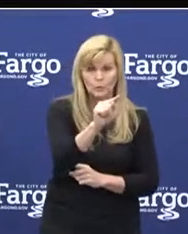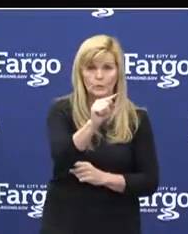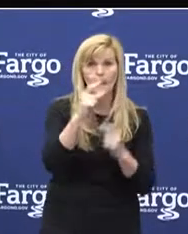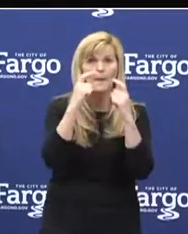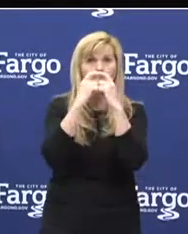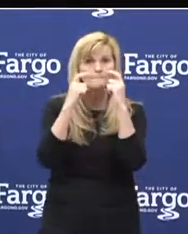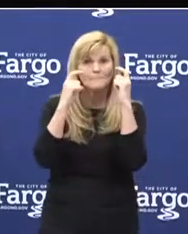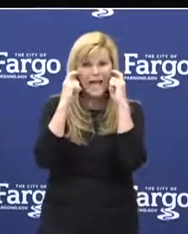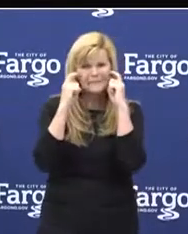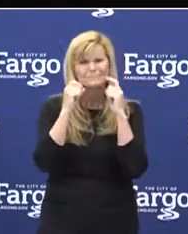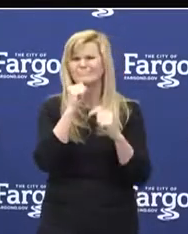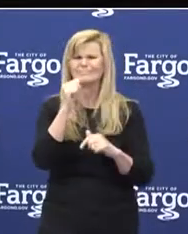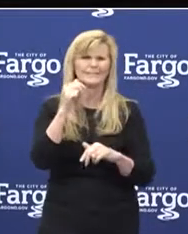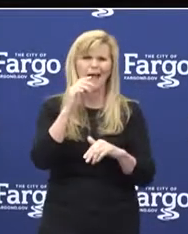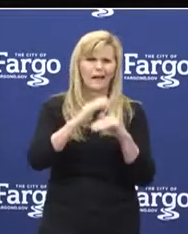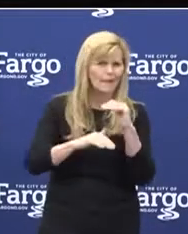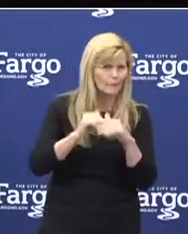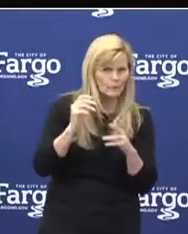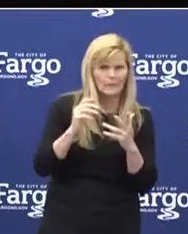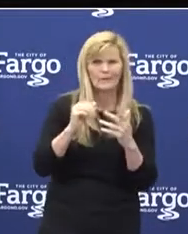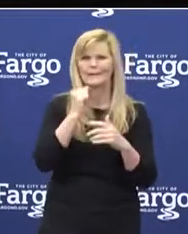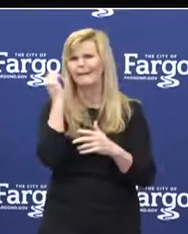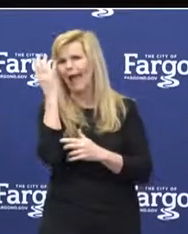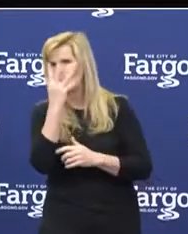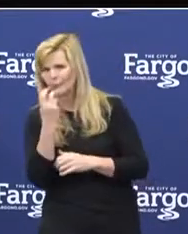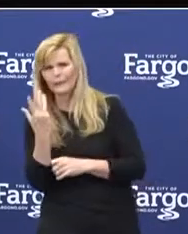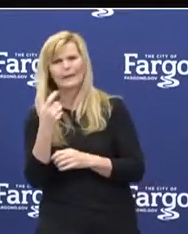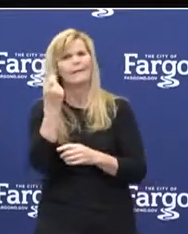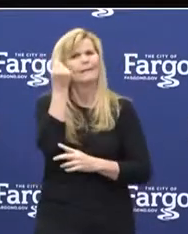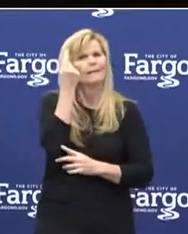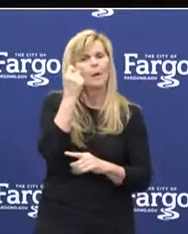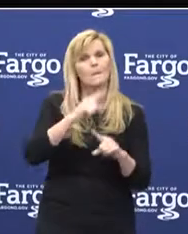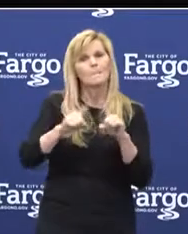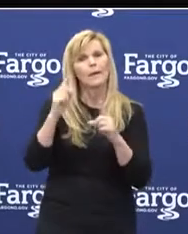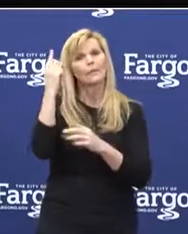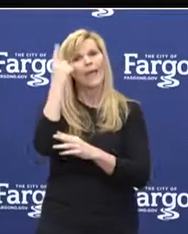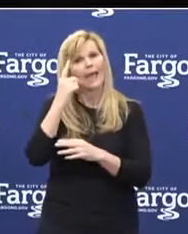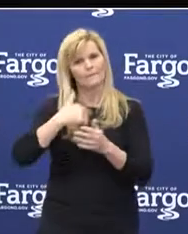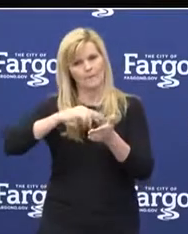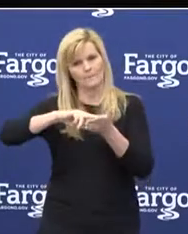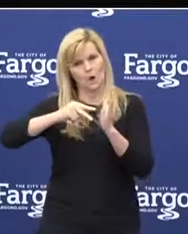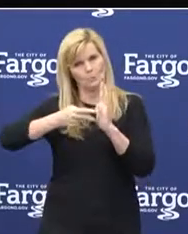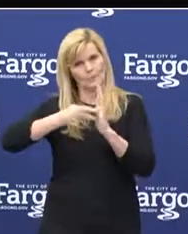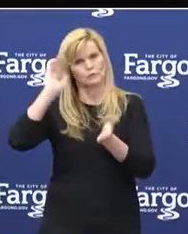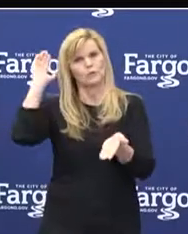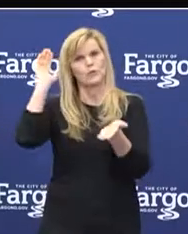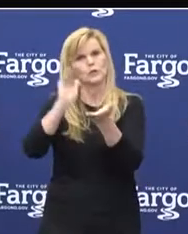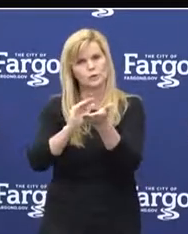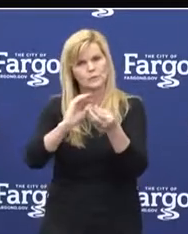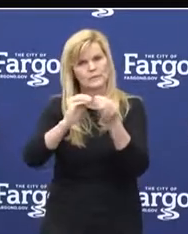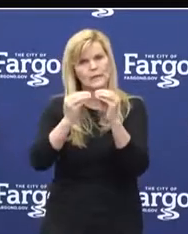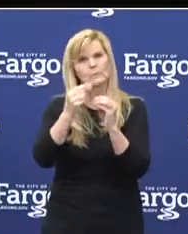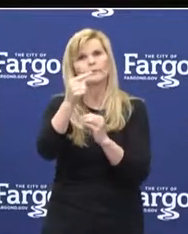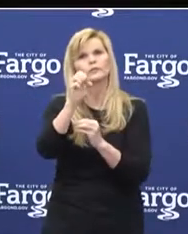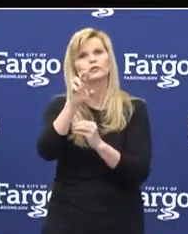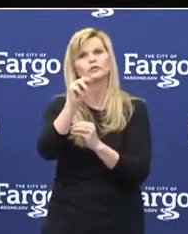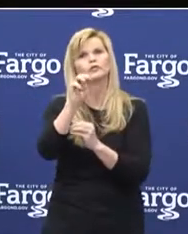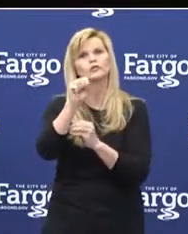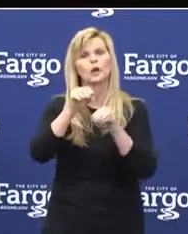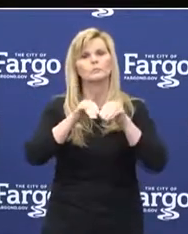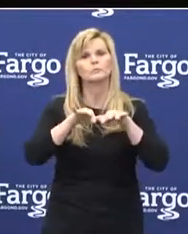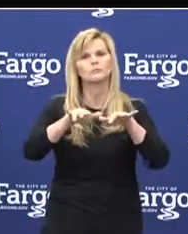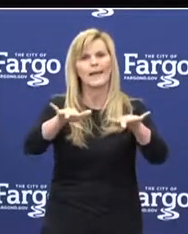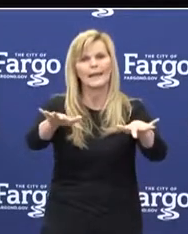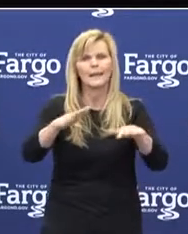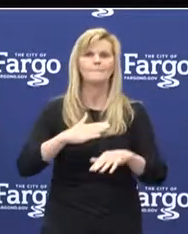Masks are uncomfortable and may not be a fashion statement, but they do serve a purpose. They help to decrease the spread of germs. Please